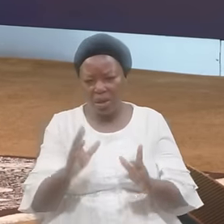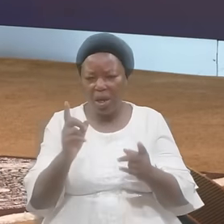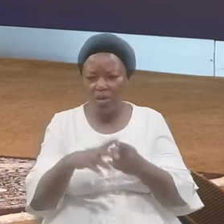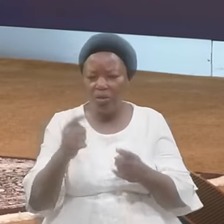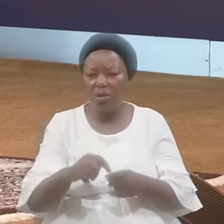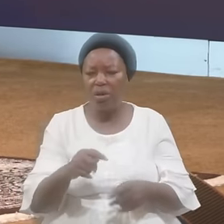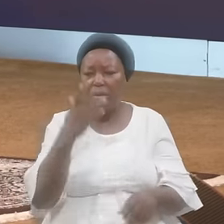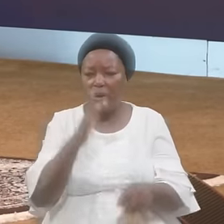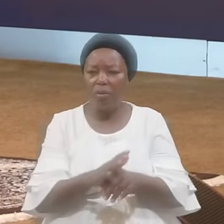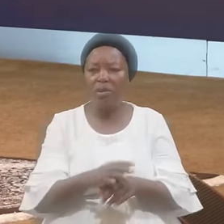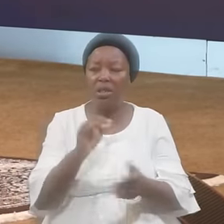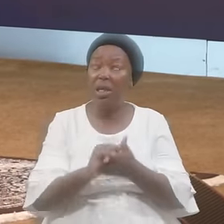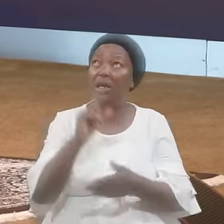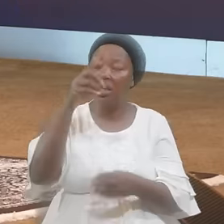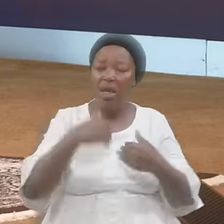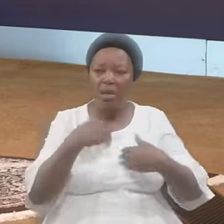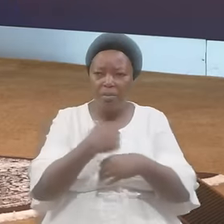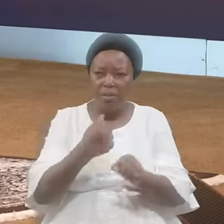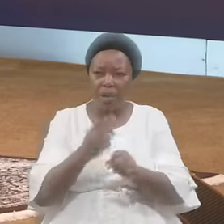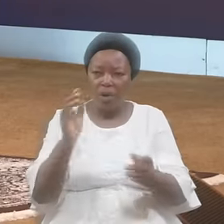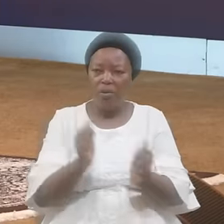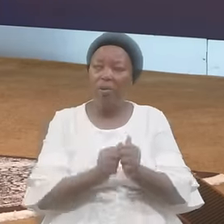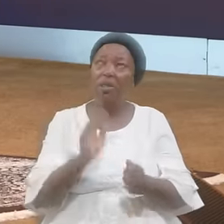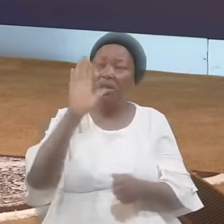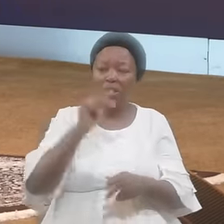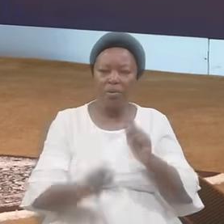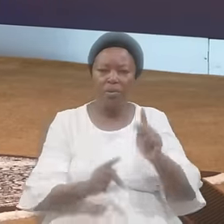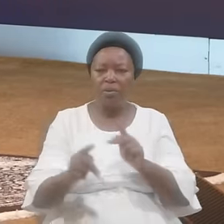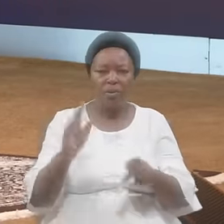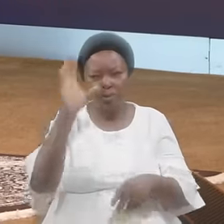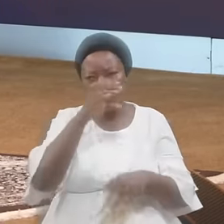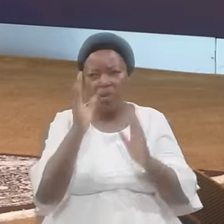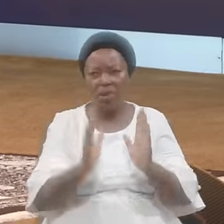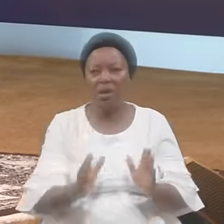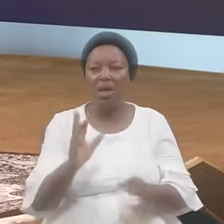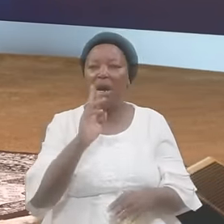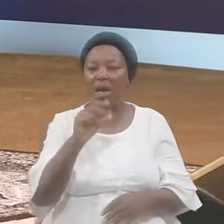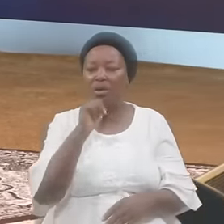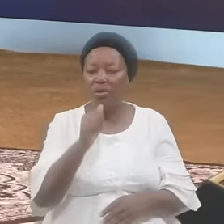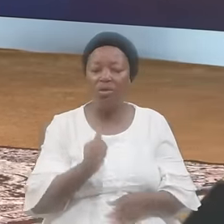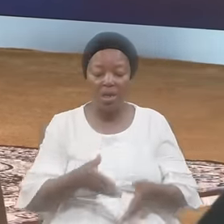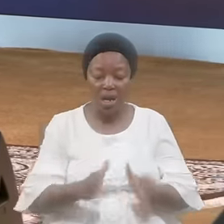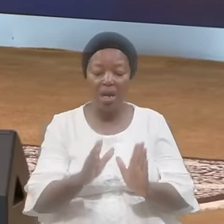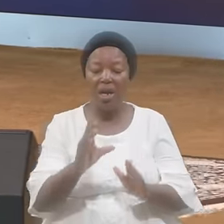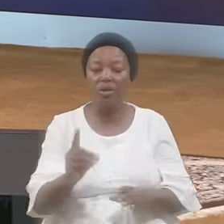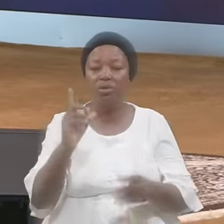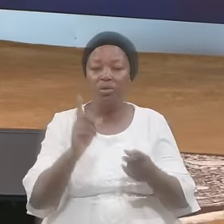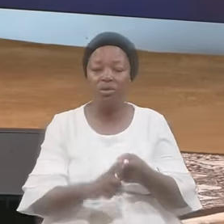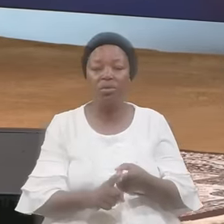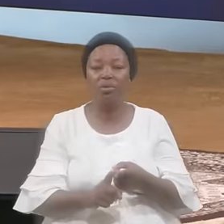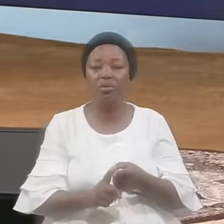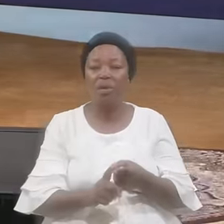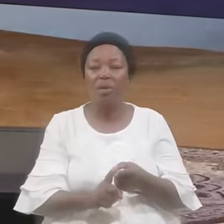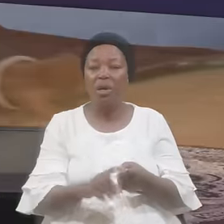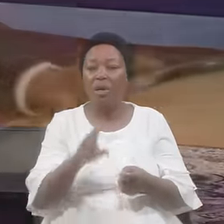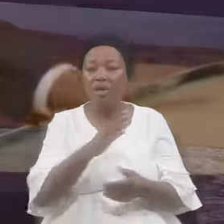covenant That has made With his people Strangers Are not Allowed To take part